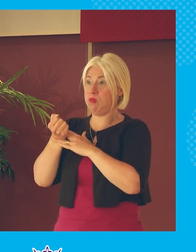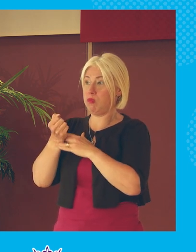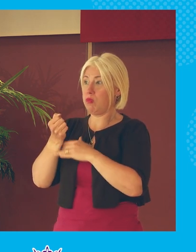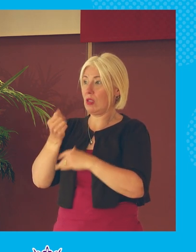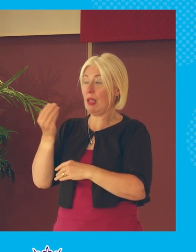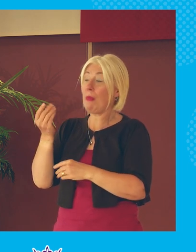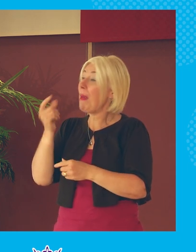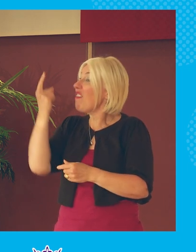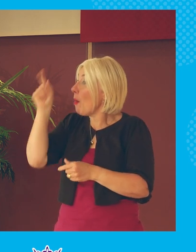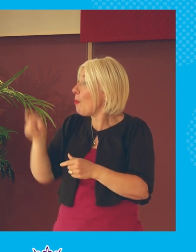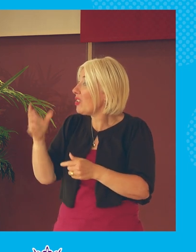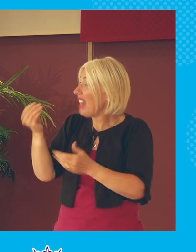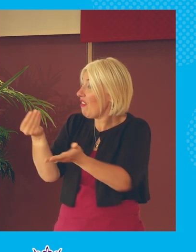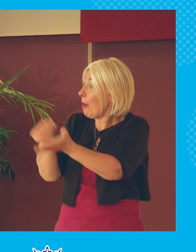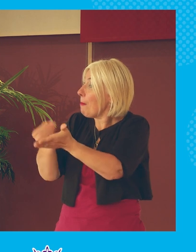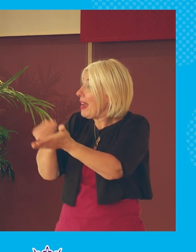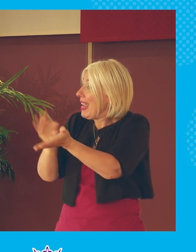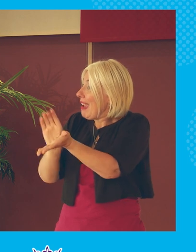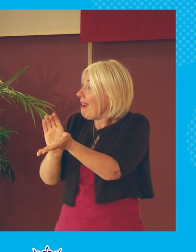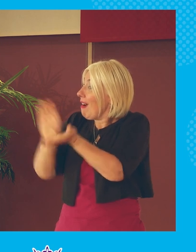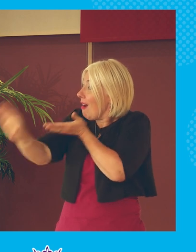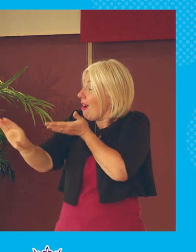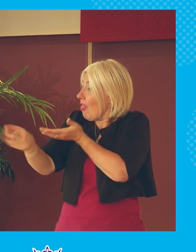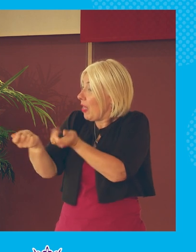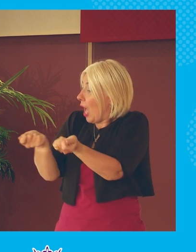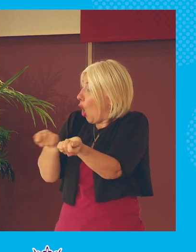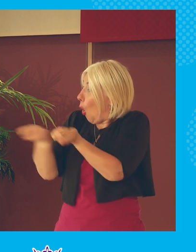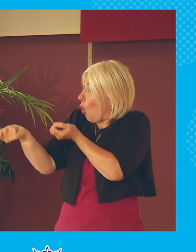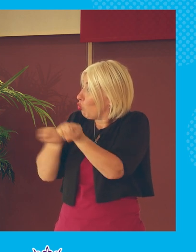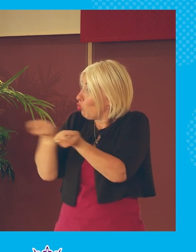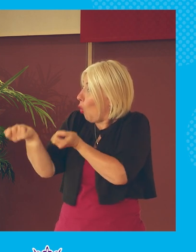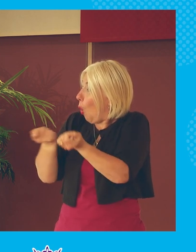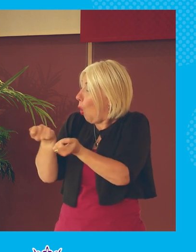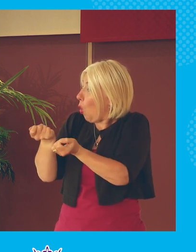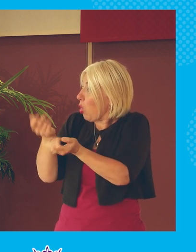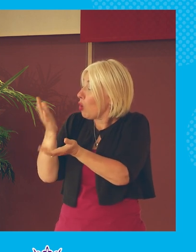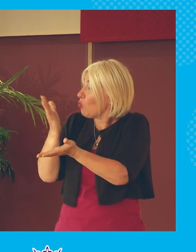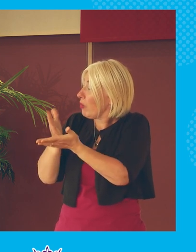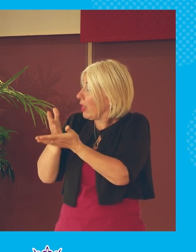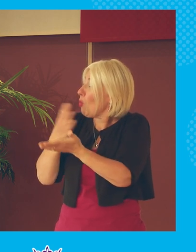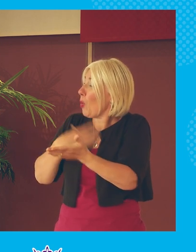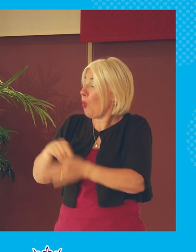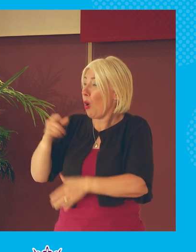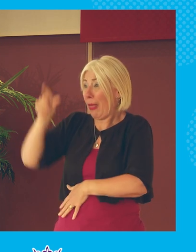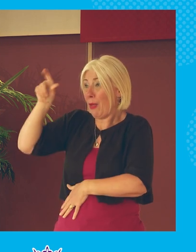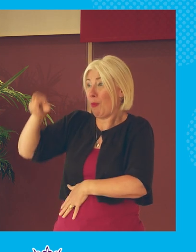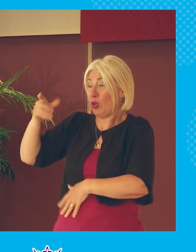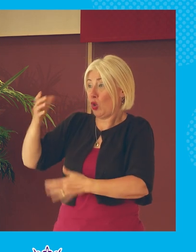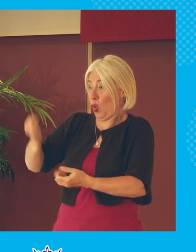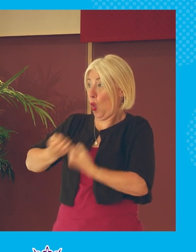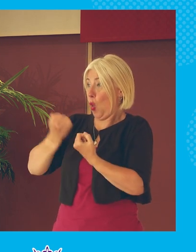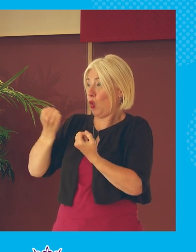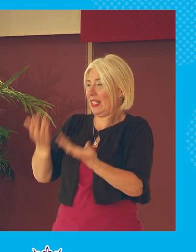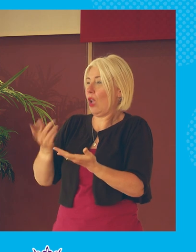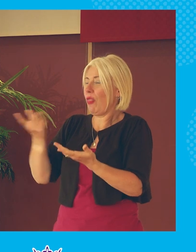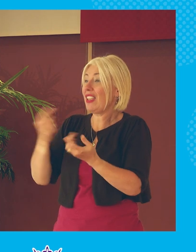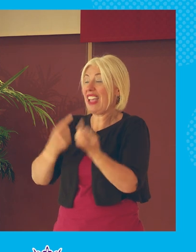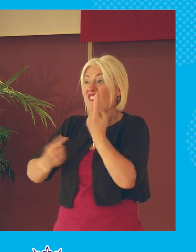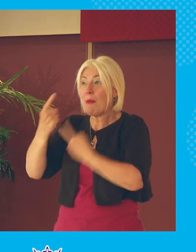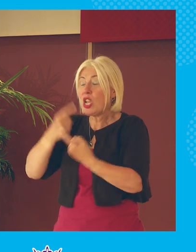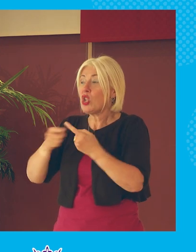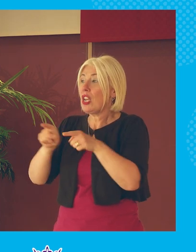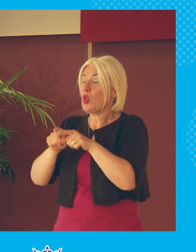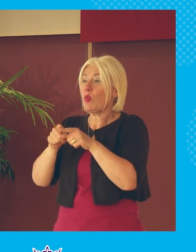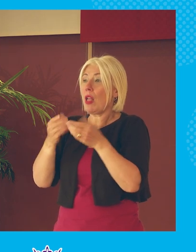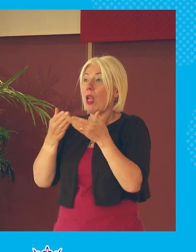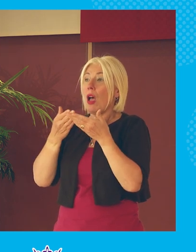quite mendacious actors actually just basically somebody who has the dough can can control um really what has become the